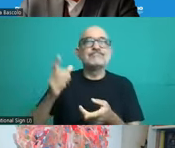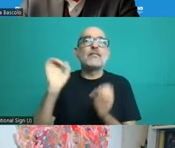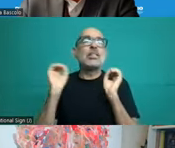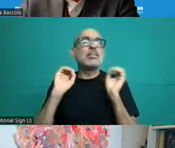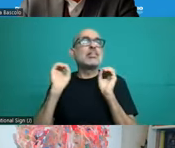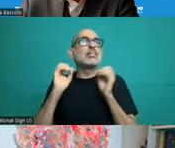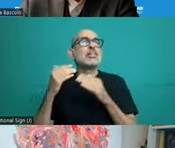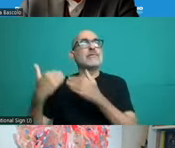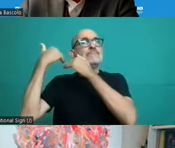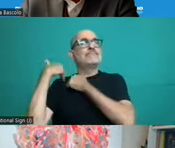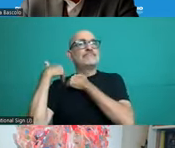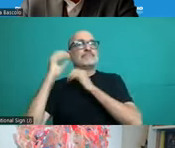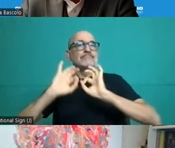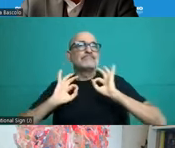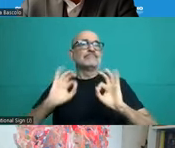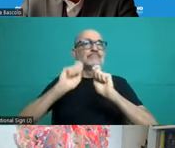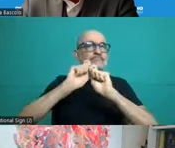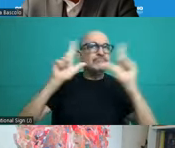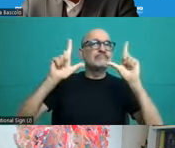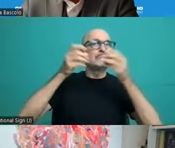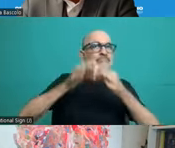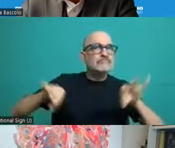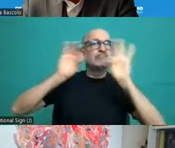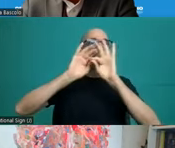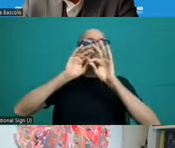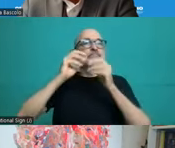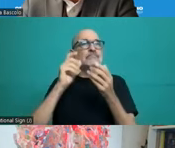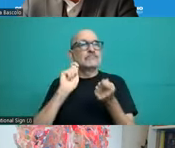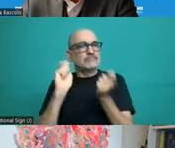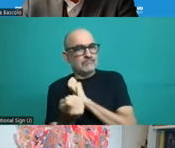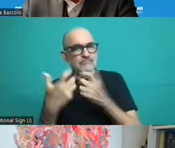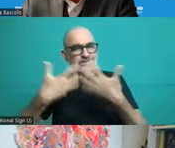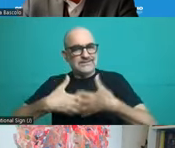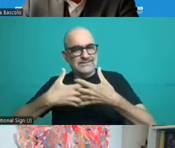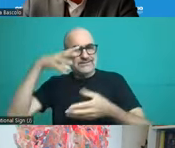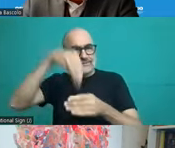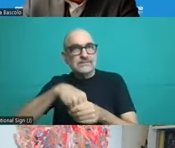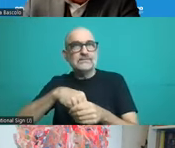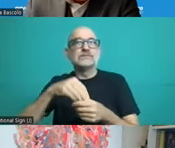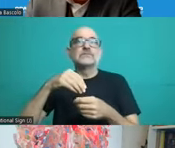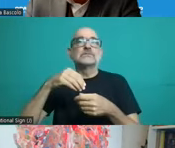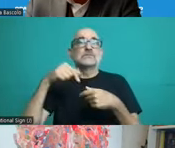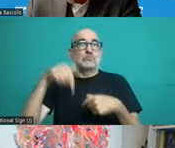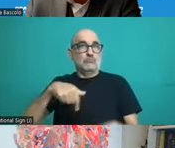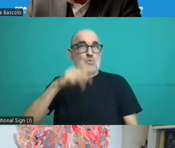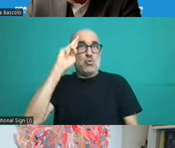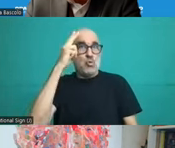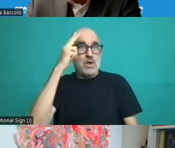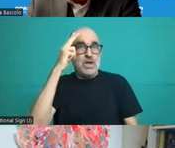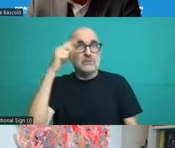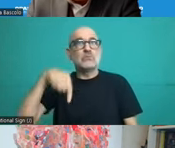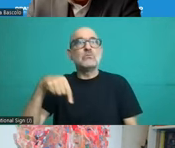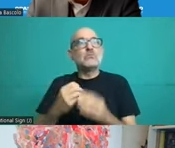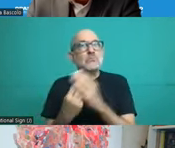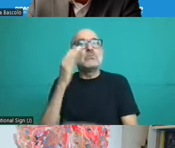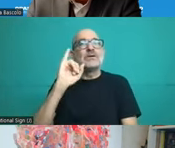these are known as the IACs, which are, as matter of fact, organizations that play